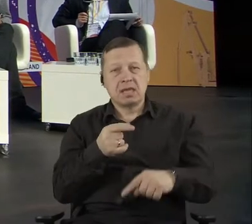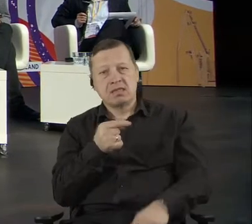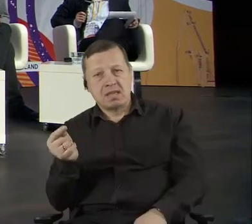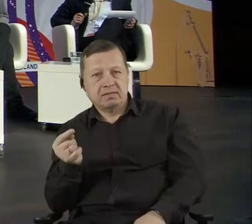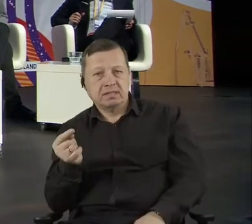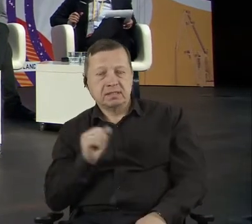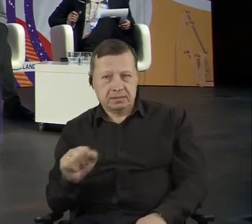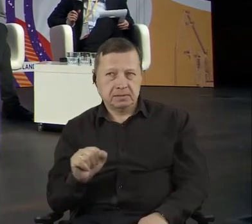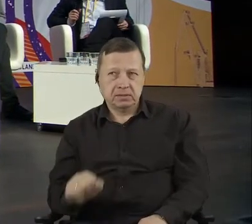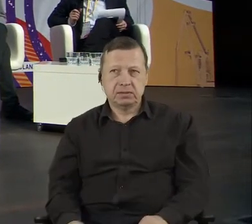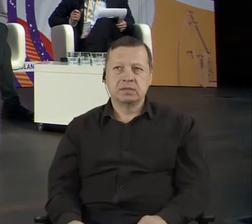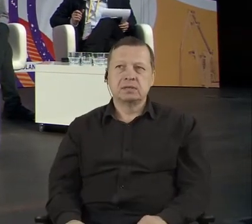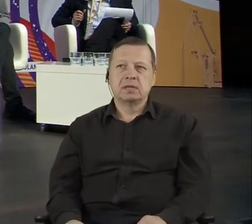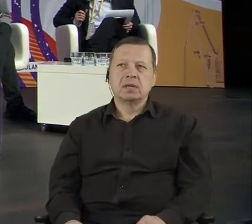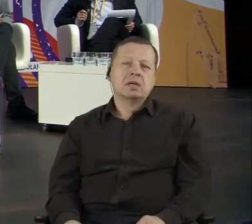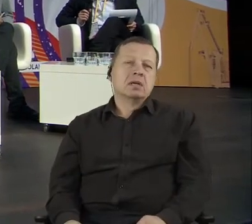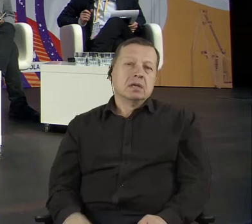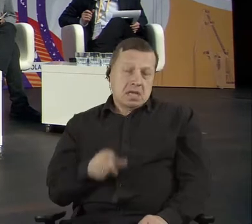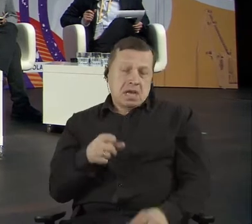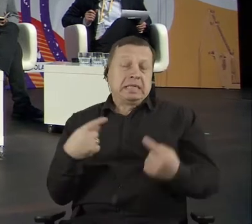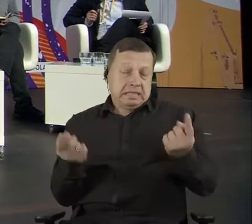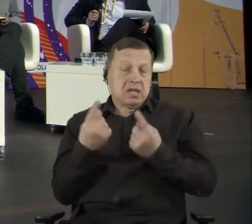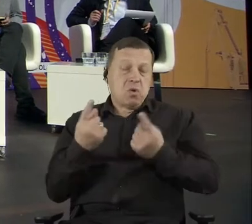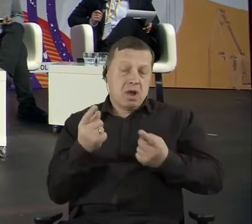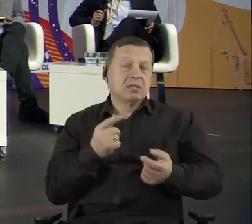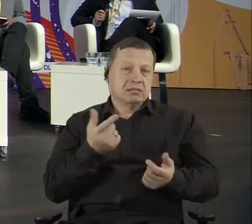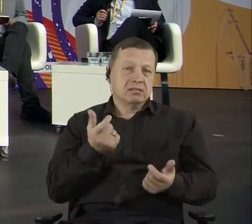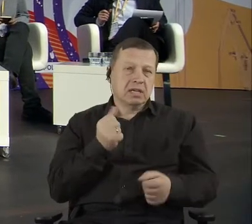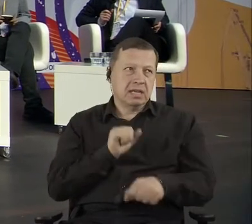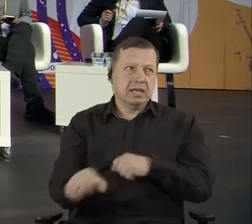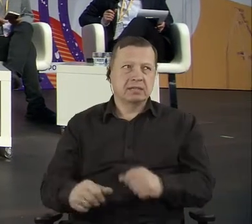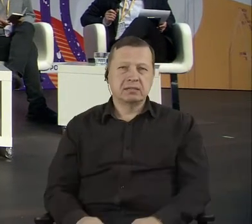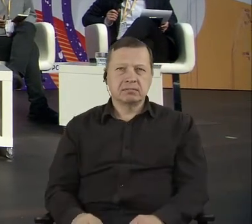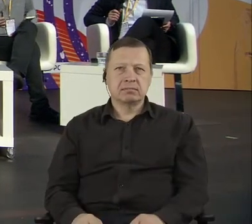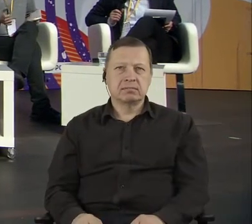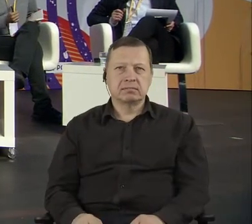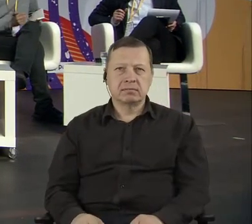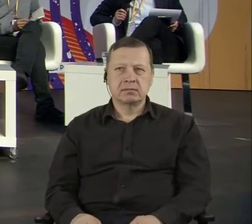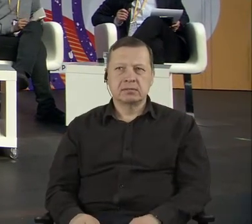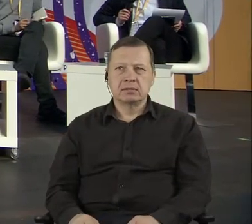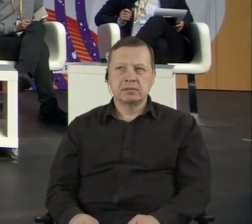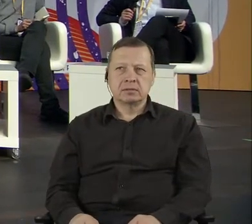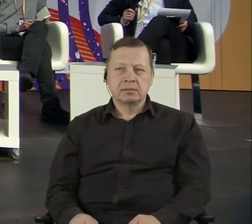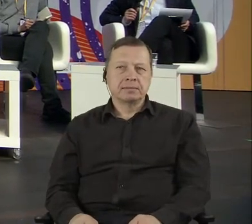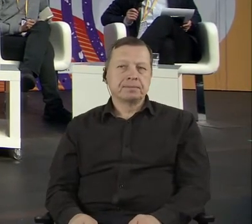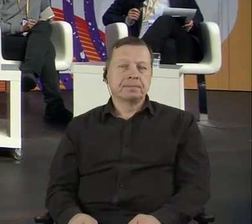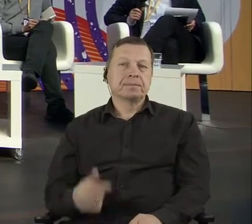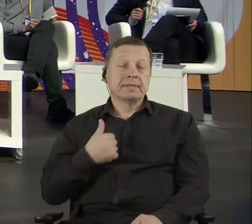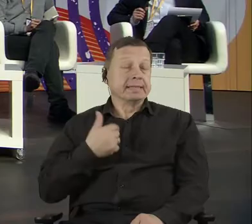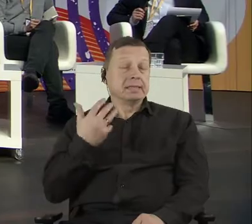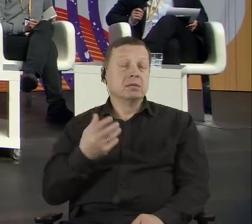so to say. And then just one thing I want to point out is that technology also,